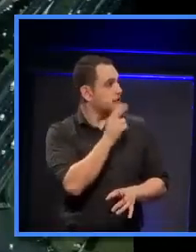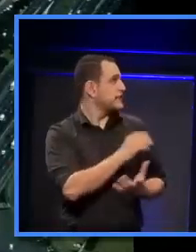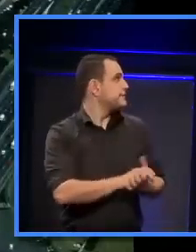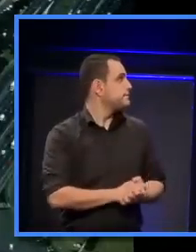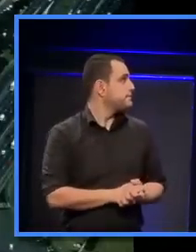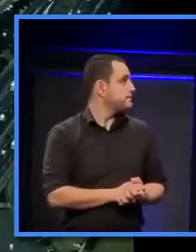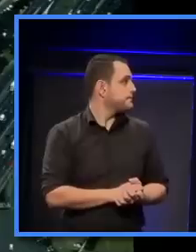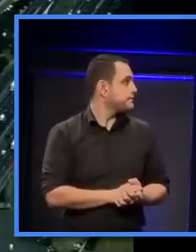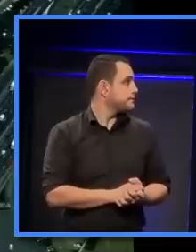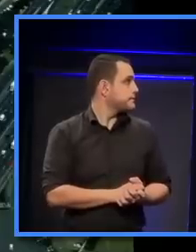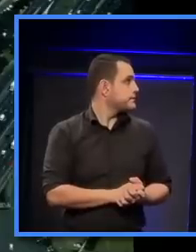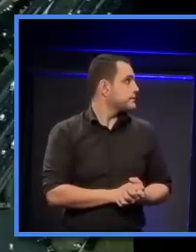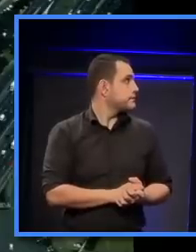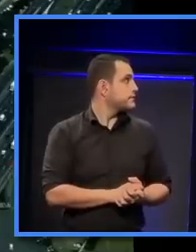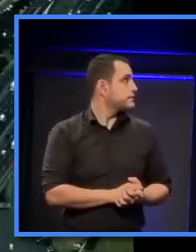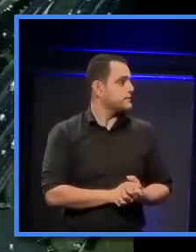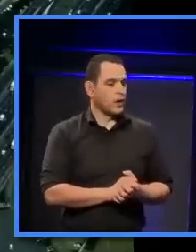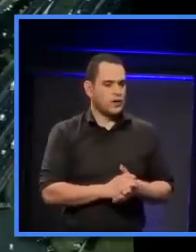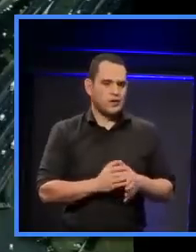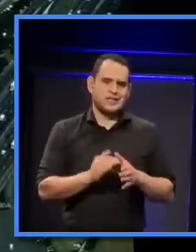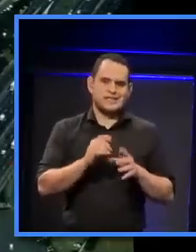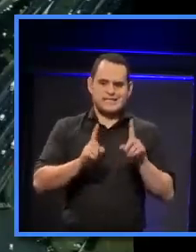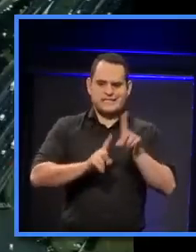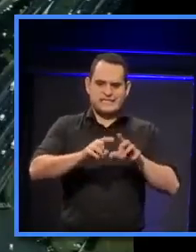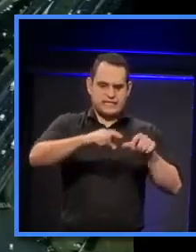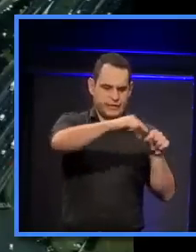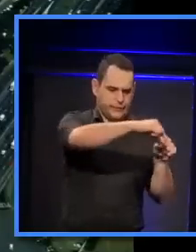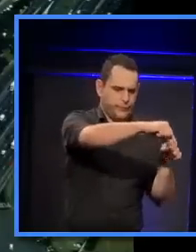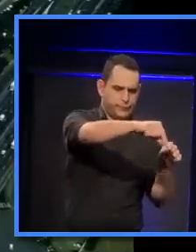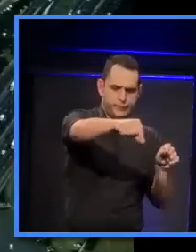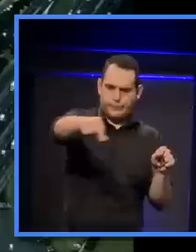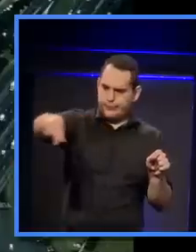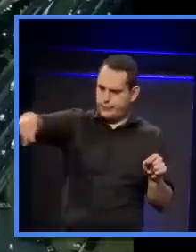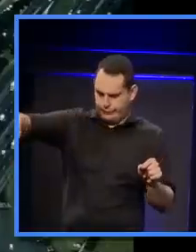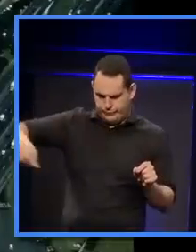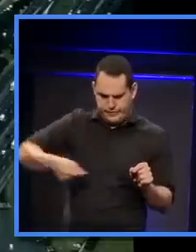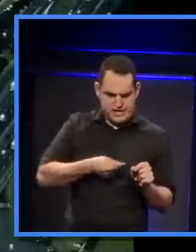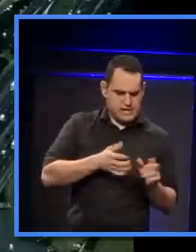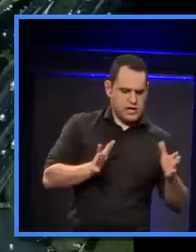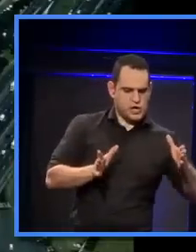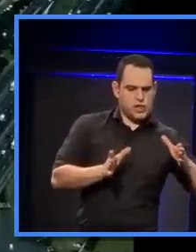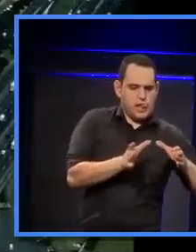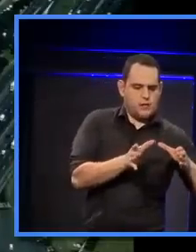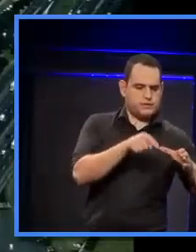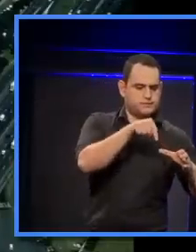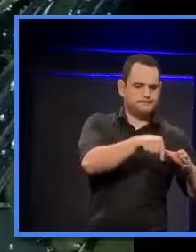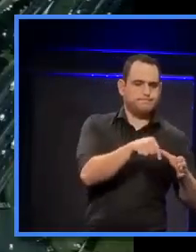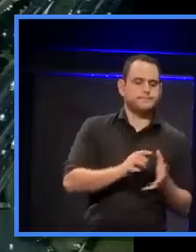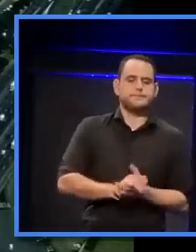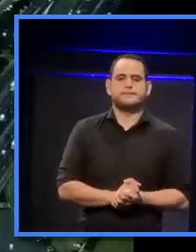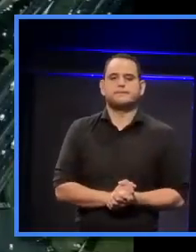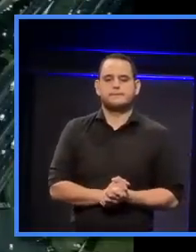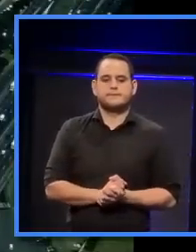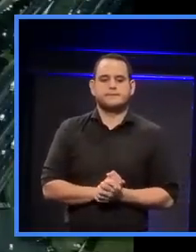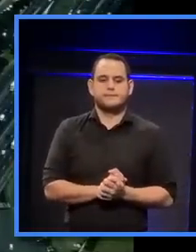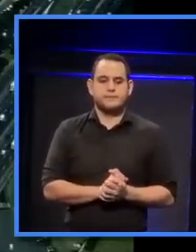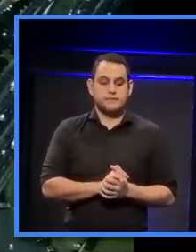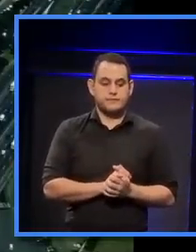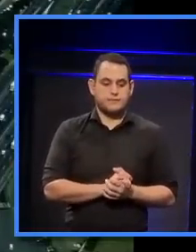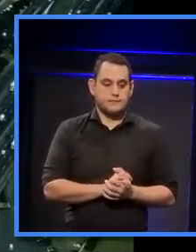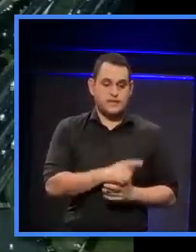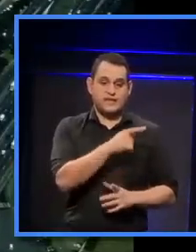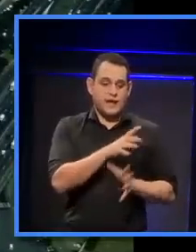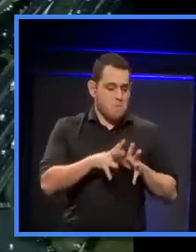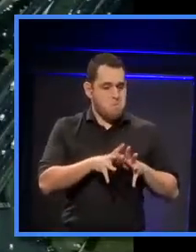on the map, right next to the peripherique, which runs around, a circular around Paris. And here we have the